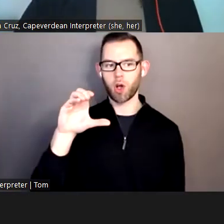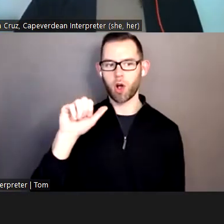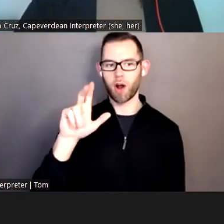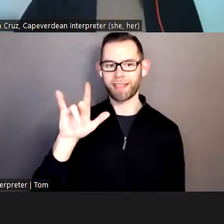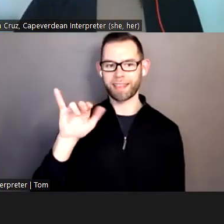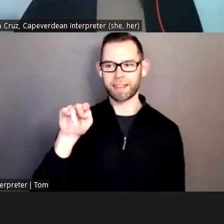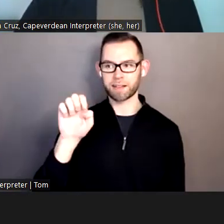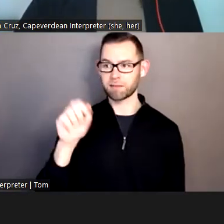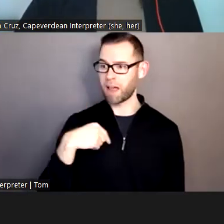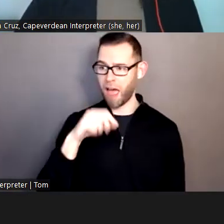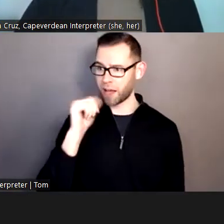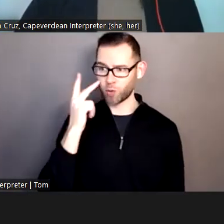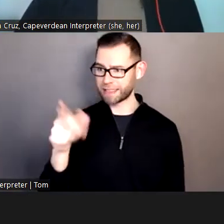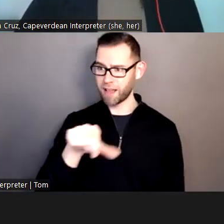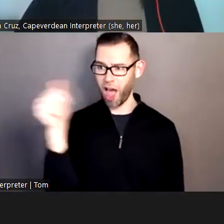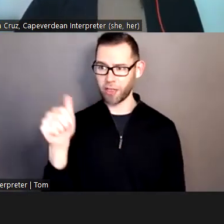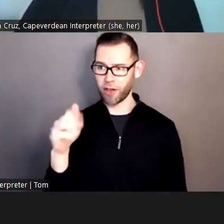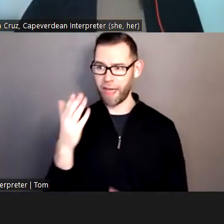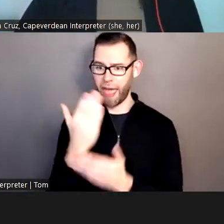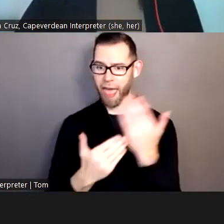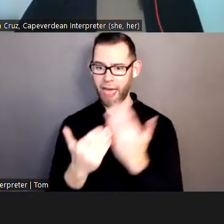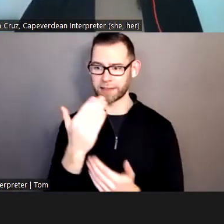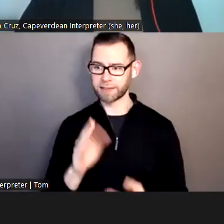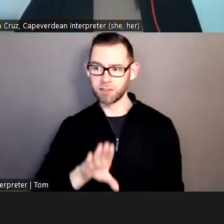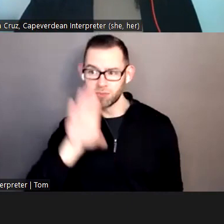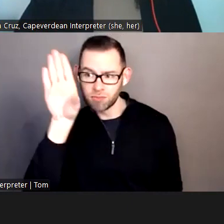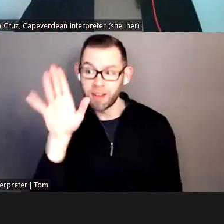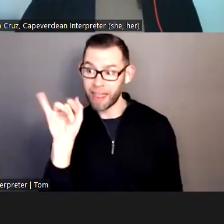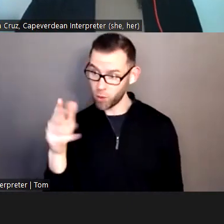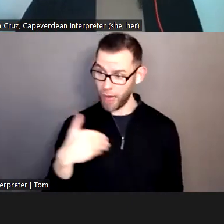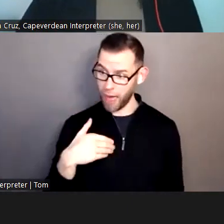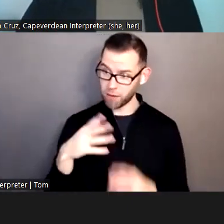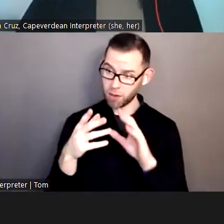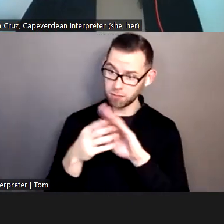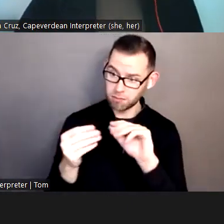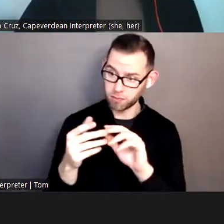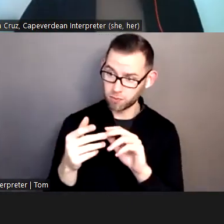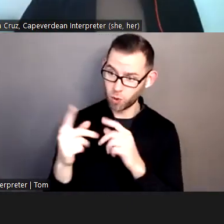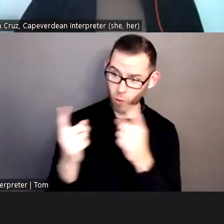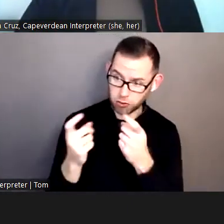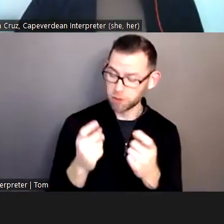If you have any questions, please do raise your hand. If you would like to make a comment.